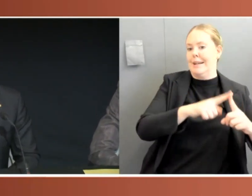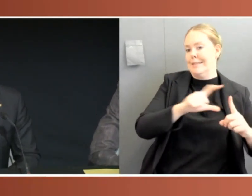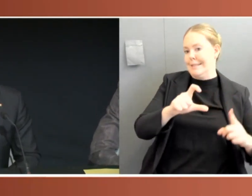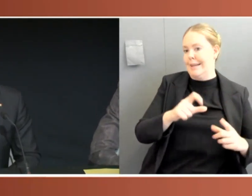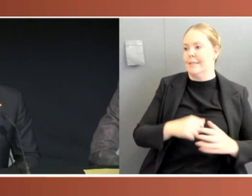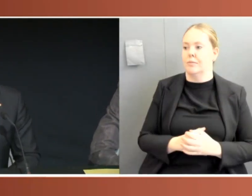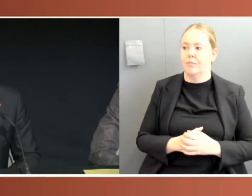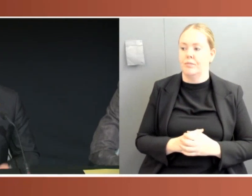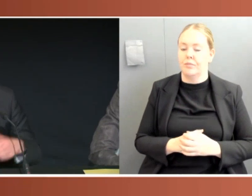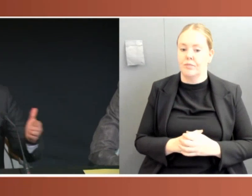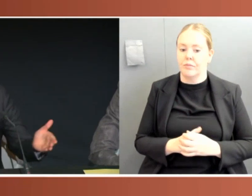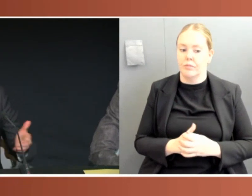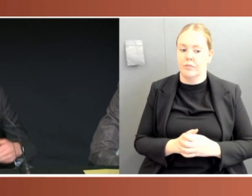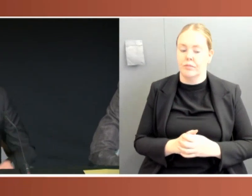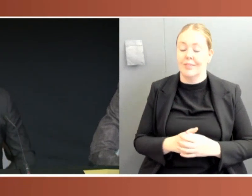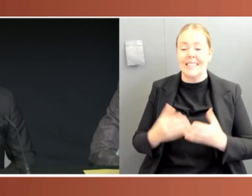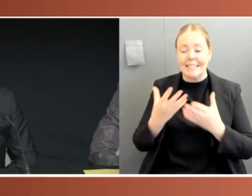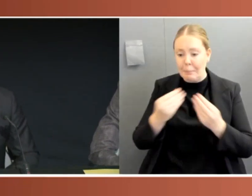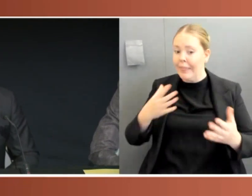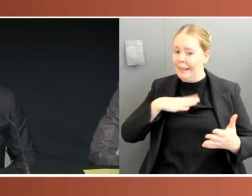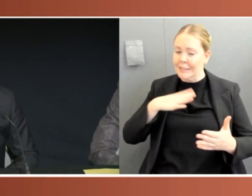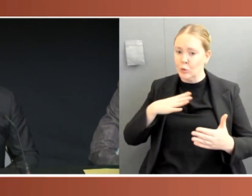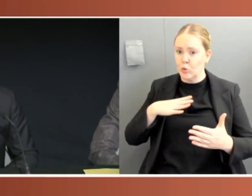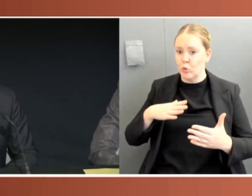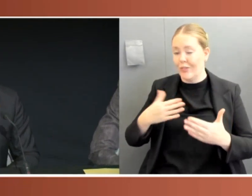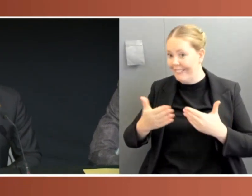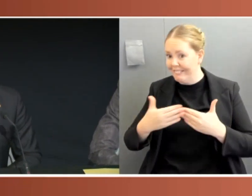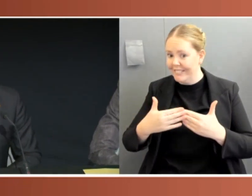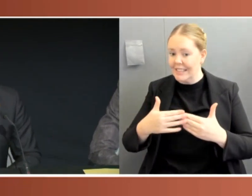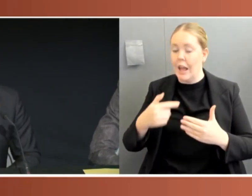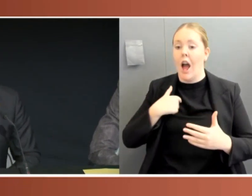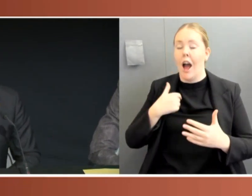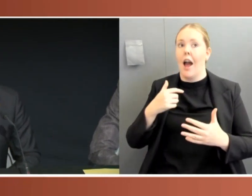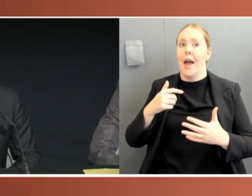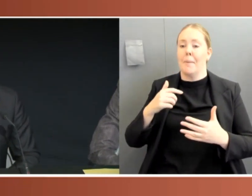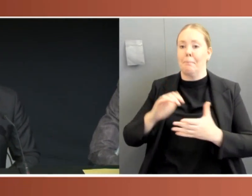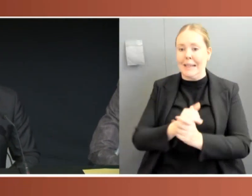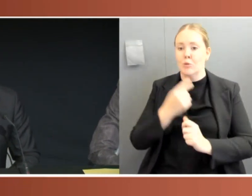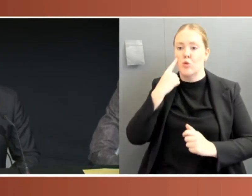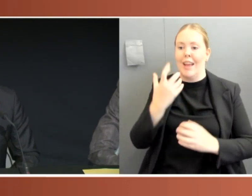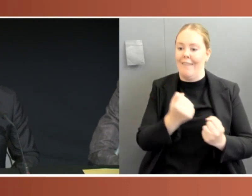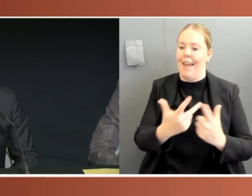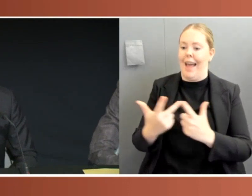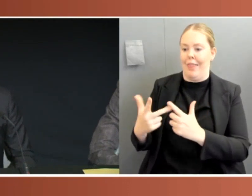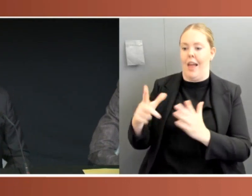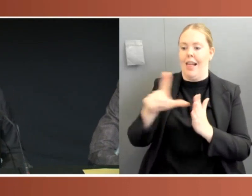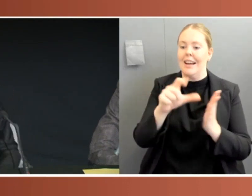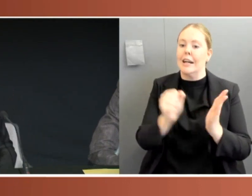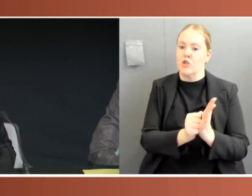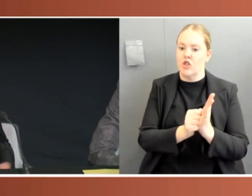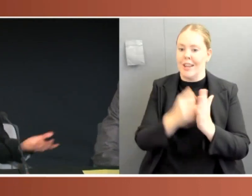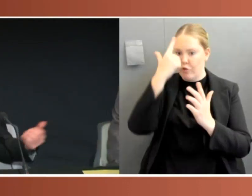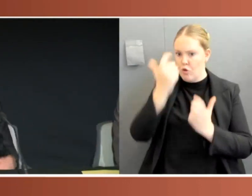to be fixed. And I'm glad to see legislation and other measures are being proposed because it's a wake-up call, that particular episode.